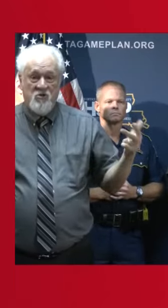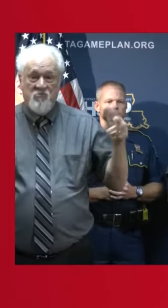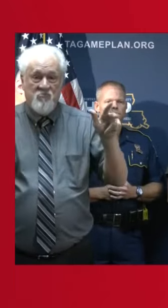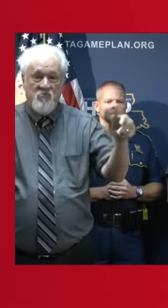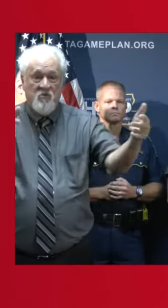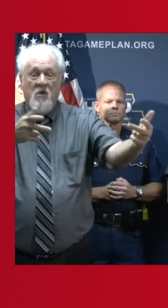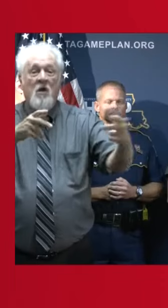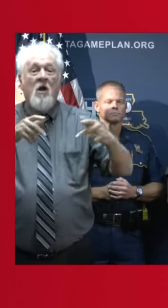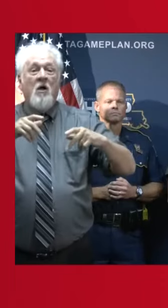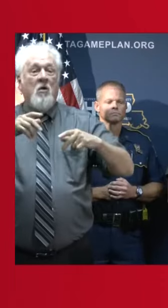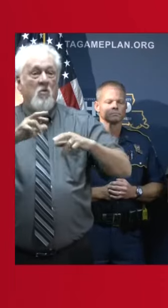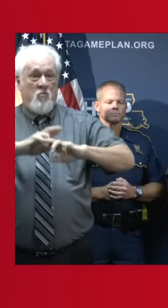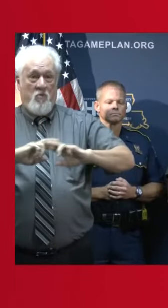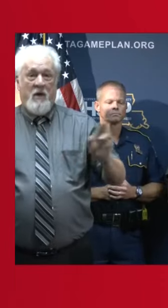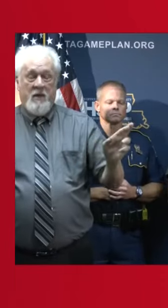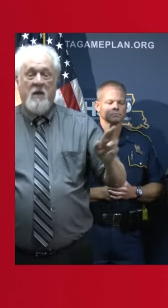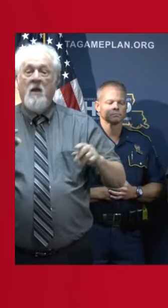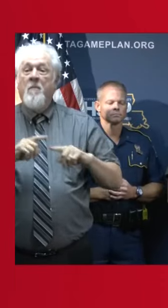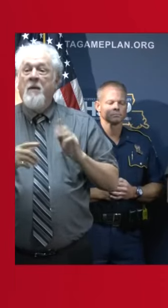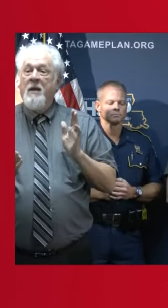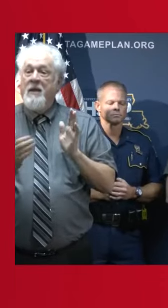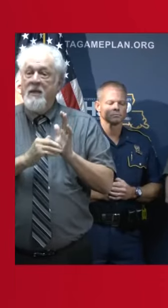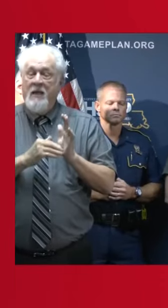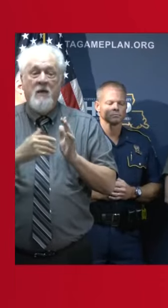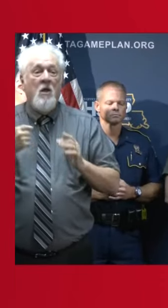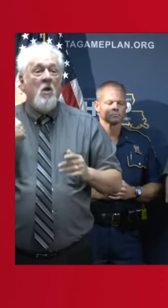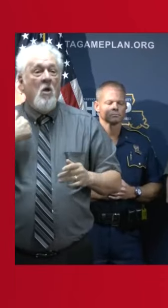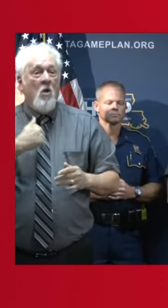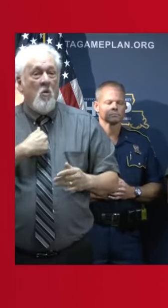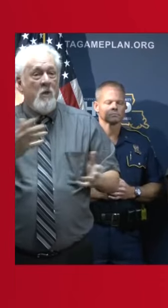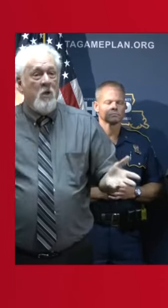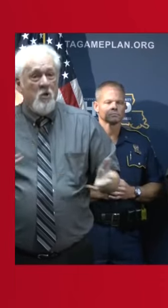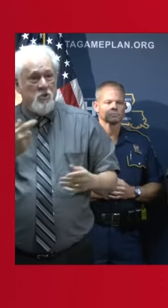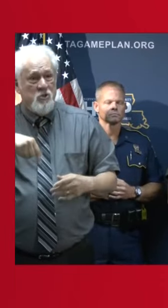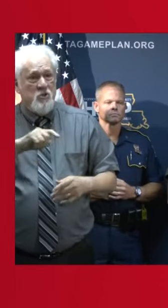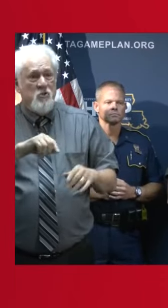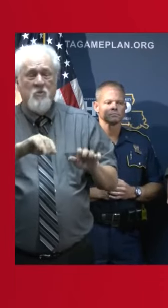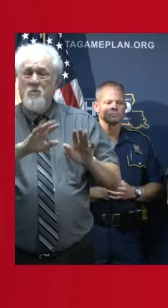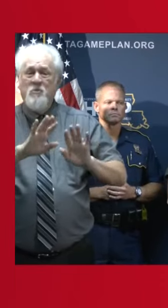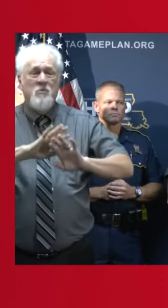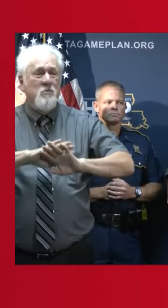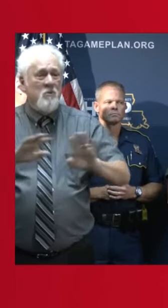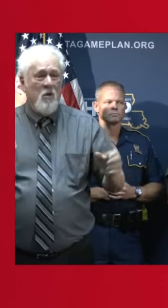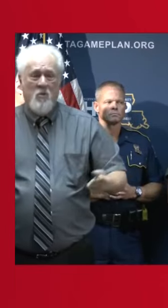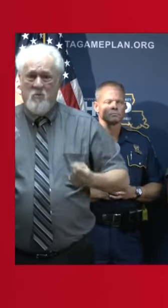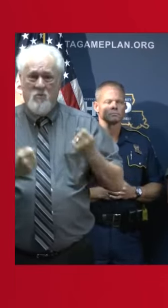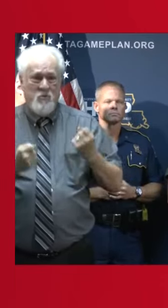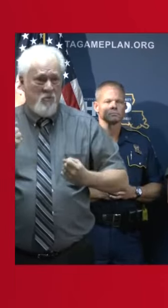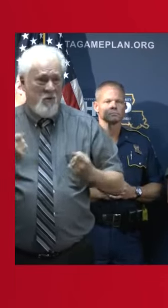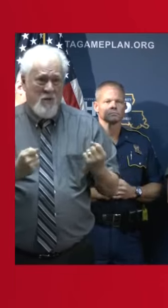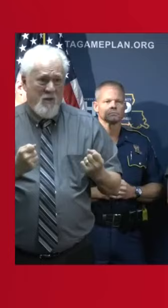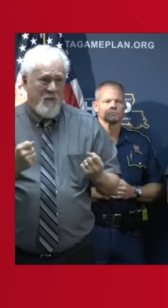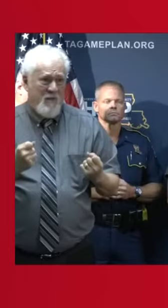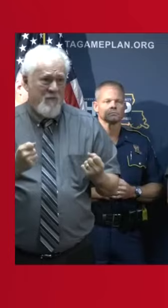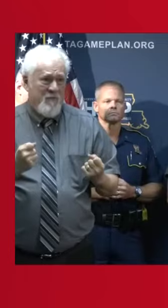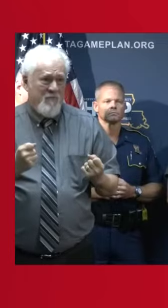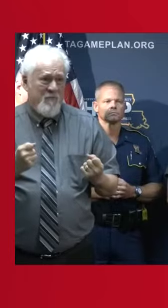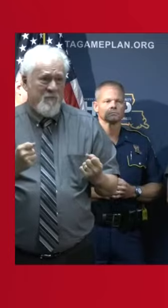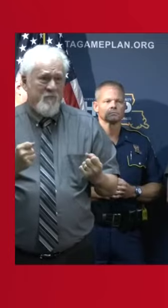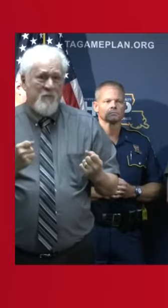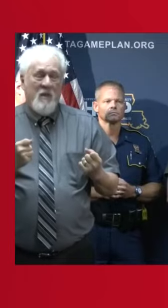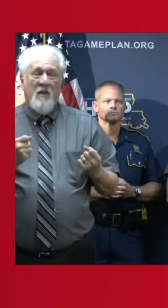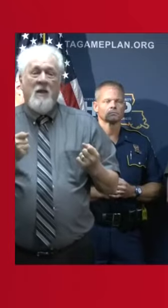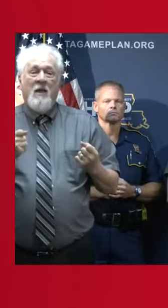first responders on the roadway. But again, we urge our citizens to stay off the roadway if you are not inside of that